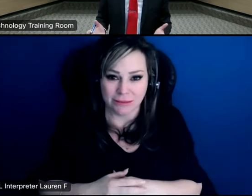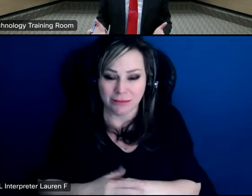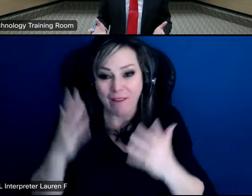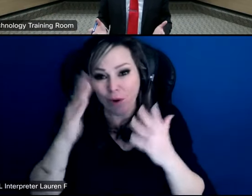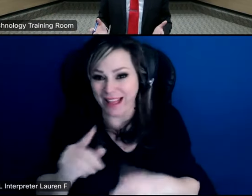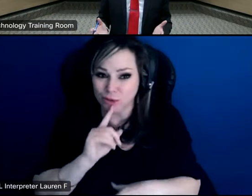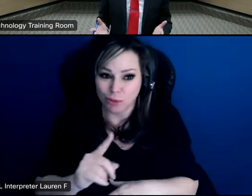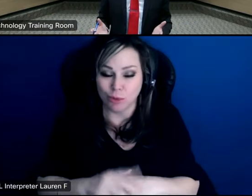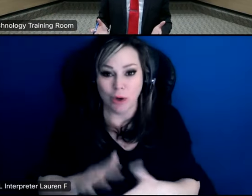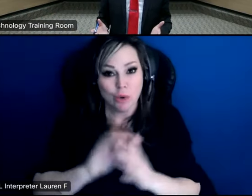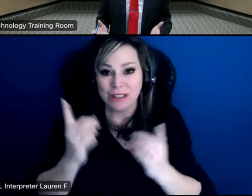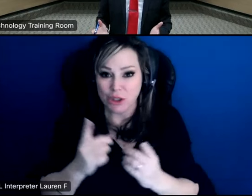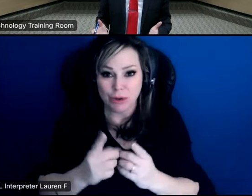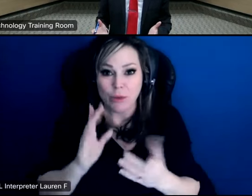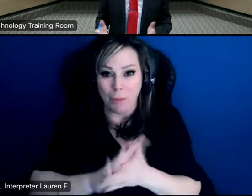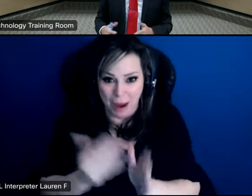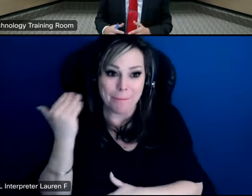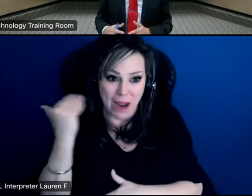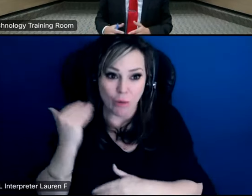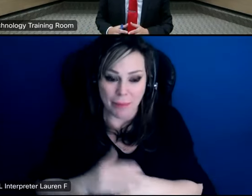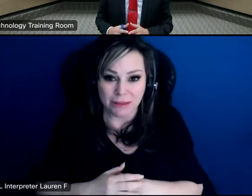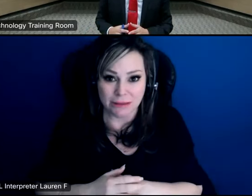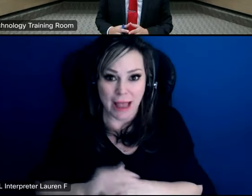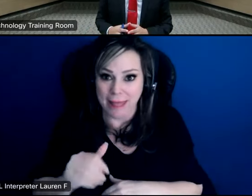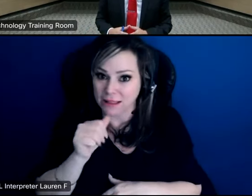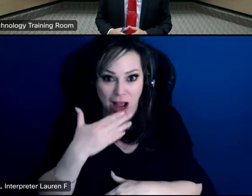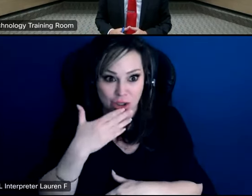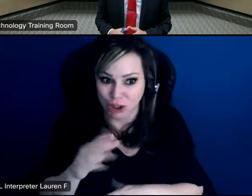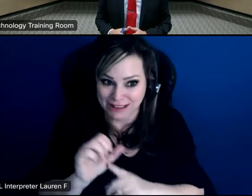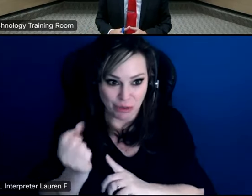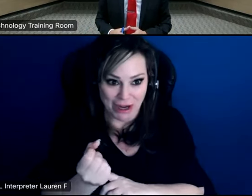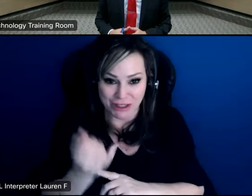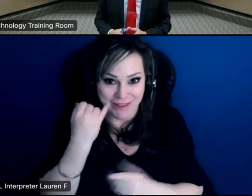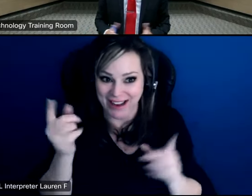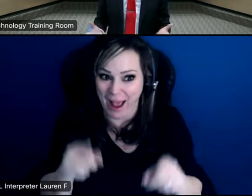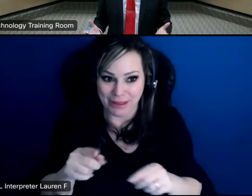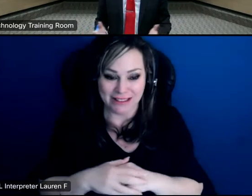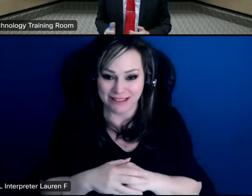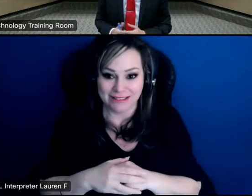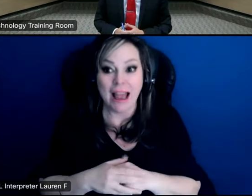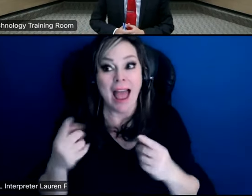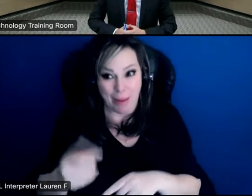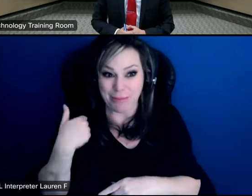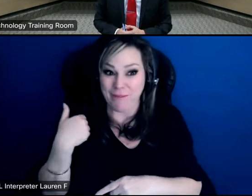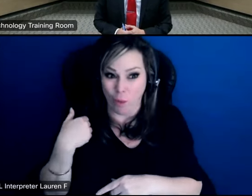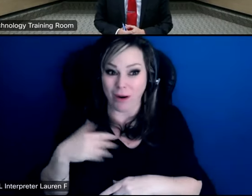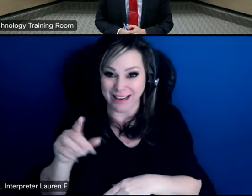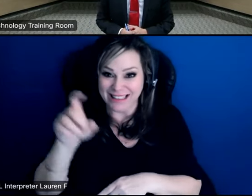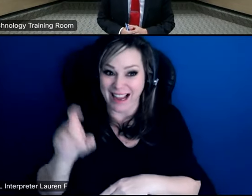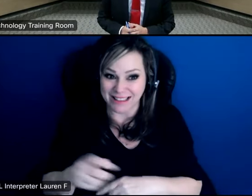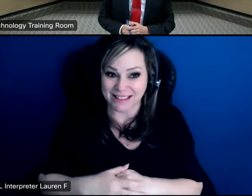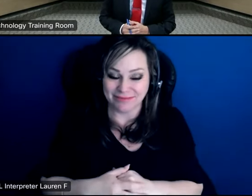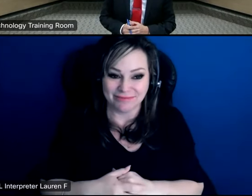true thing the school district go bankrupt and it is not a good a good situation when that happens and it has happened around the state unfortunately